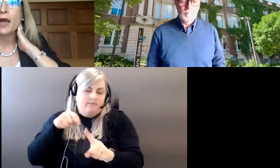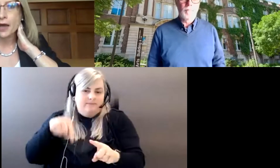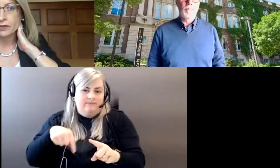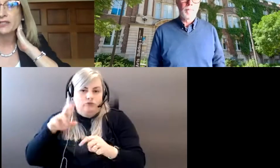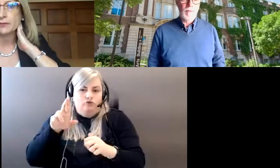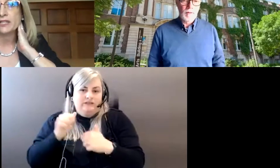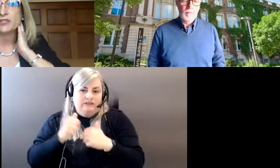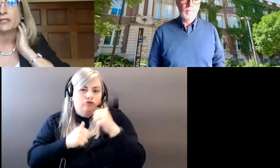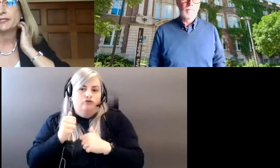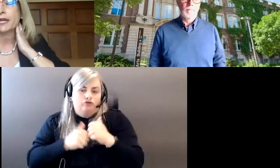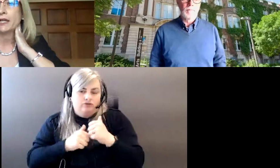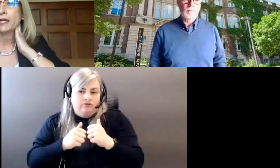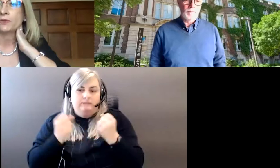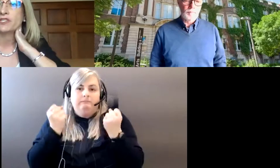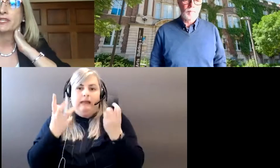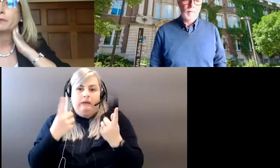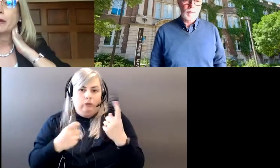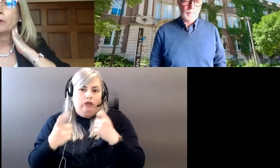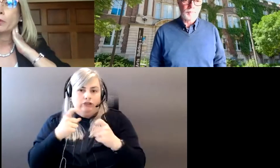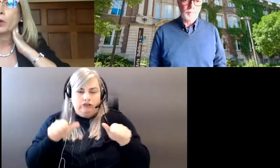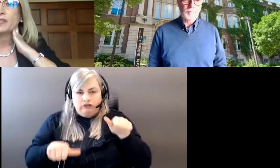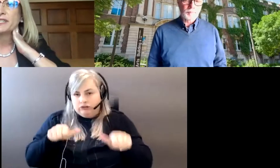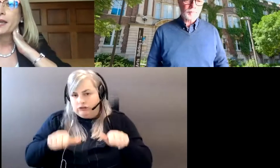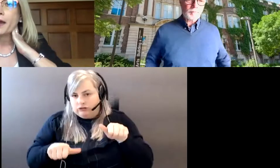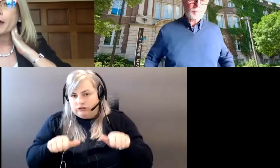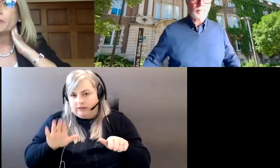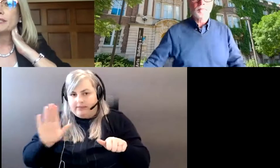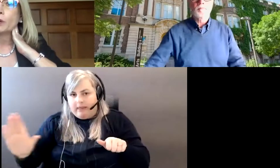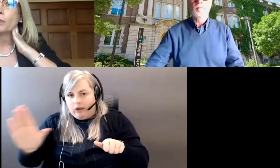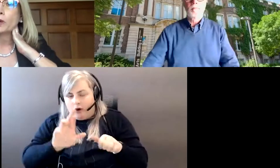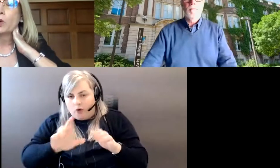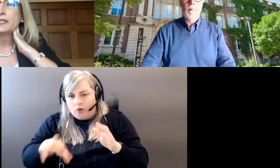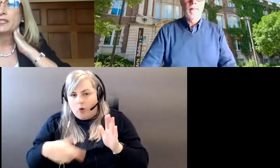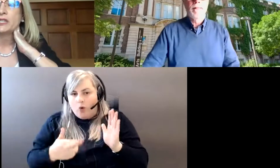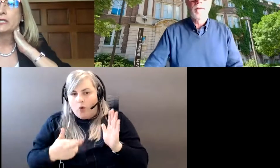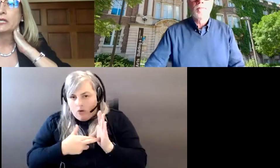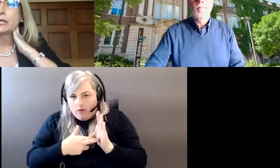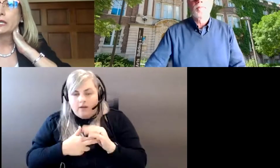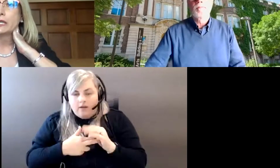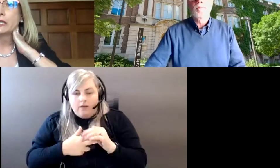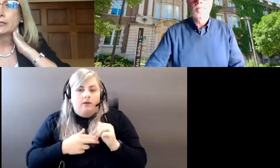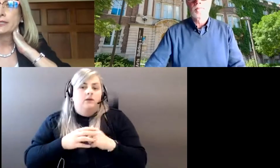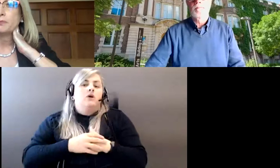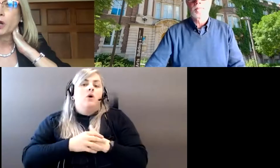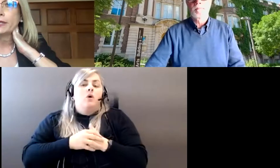of course, have lots of questions and uncertainties around their roles. Um, so the question is broadly,